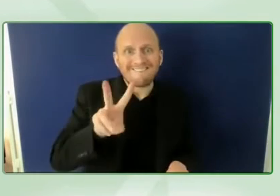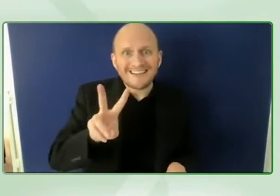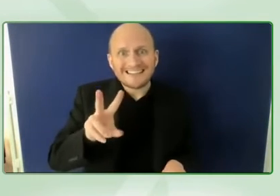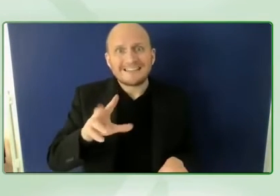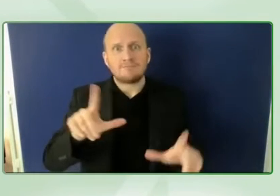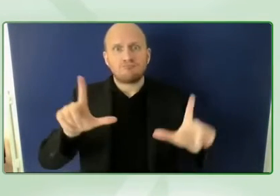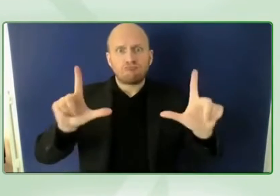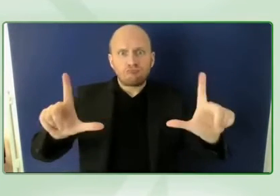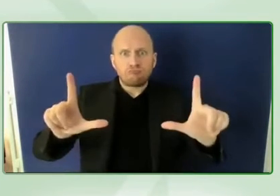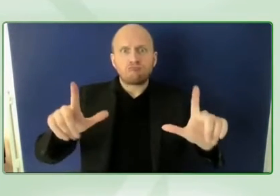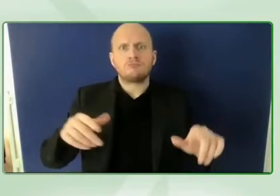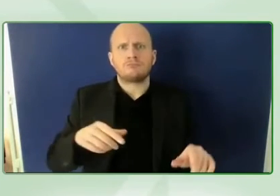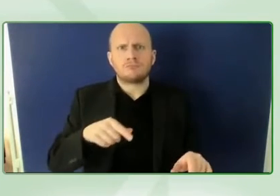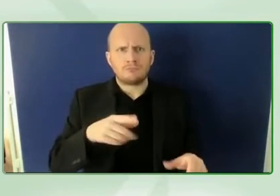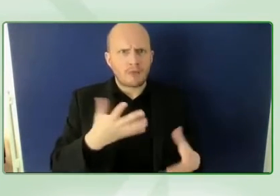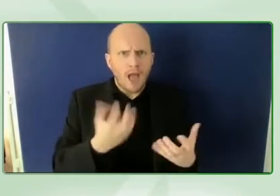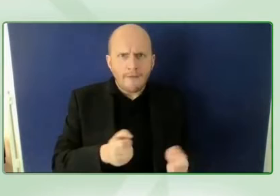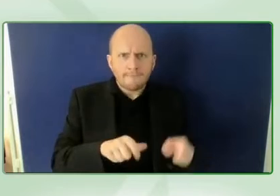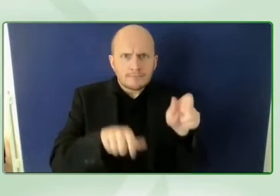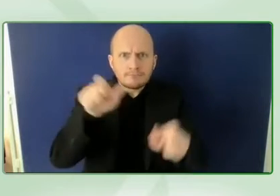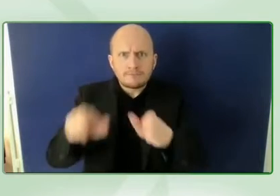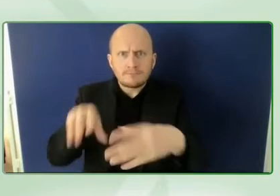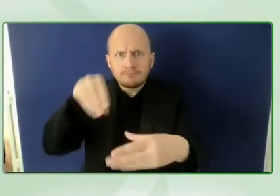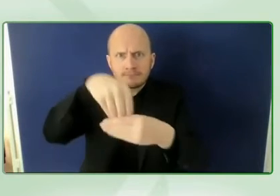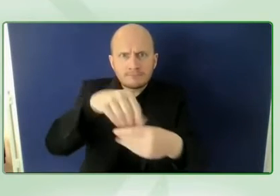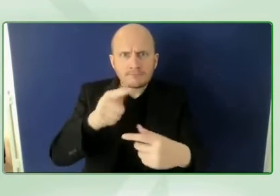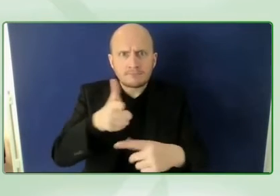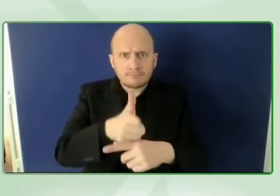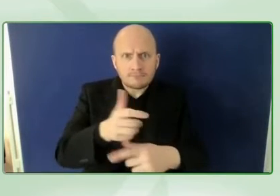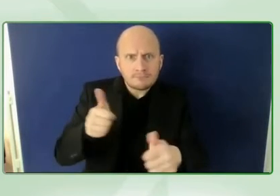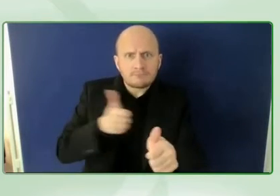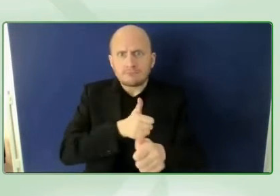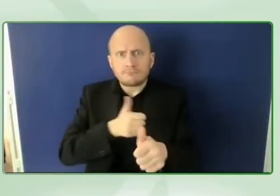like that uh are the commitments that we're going to be looking for